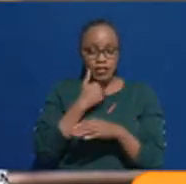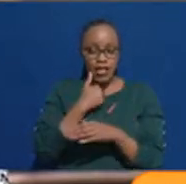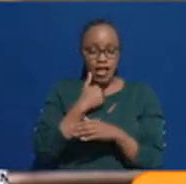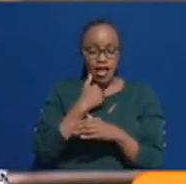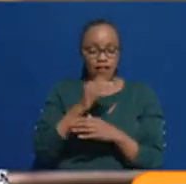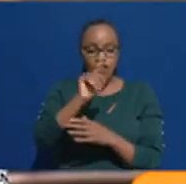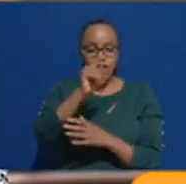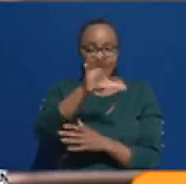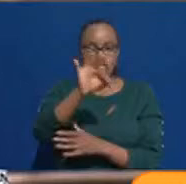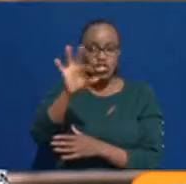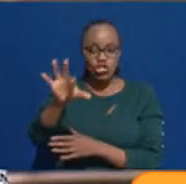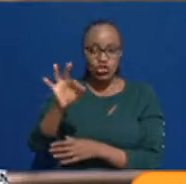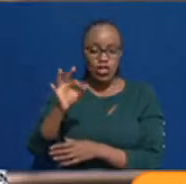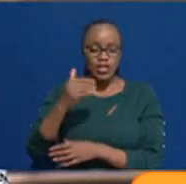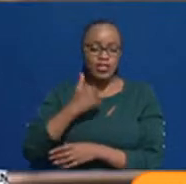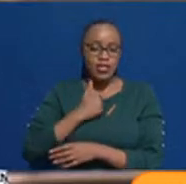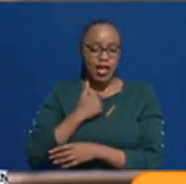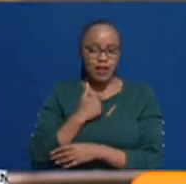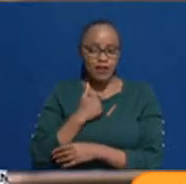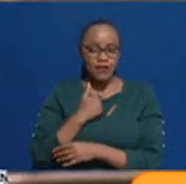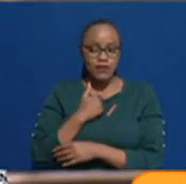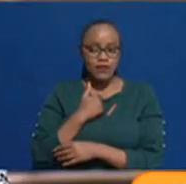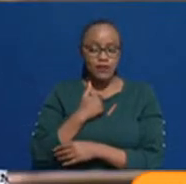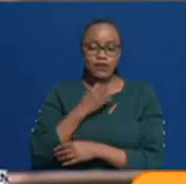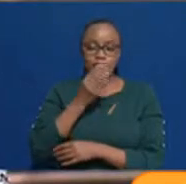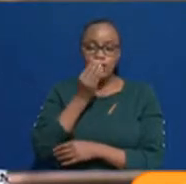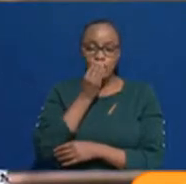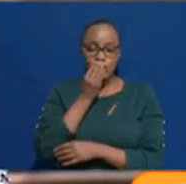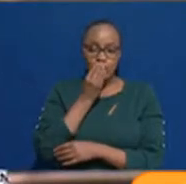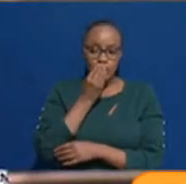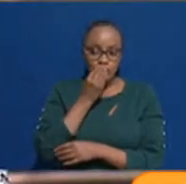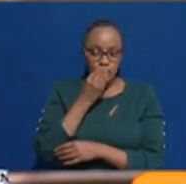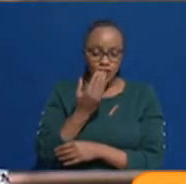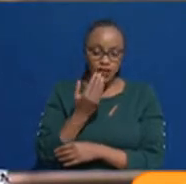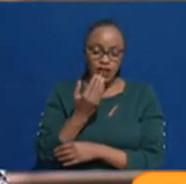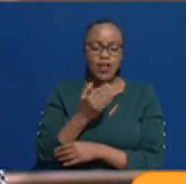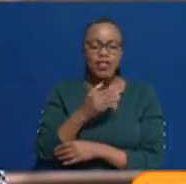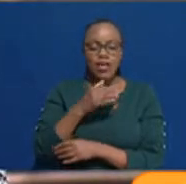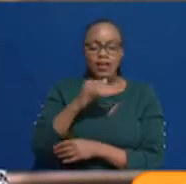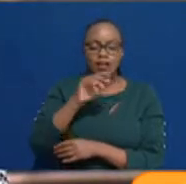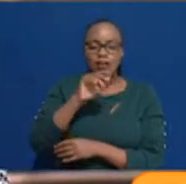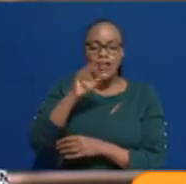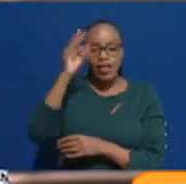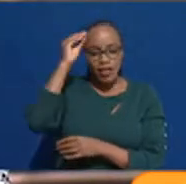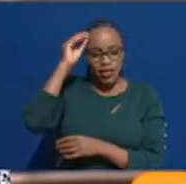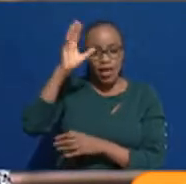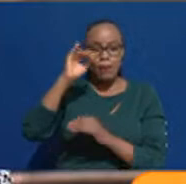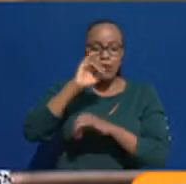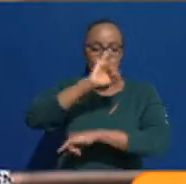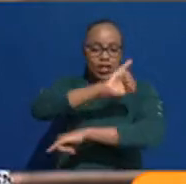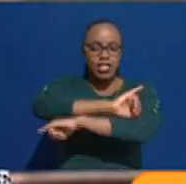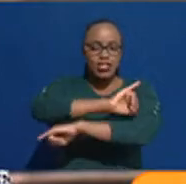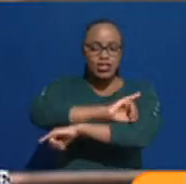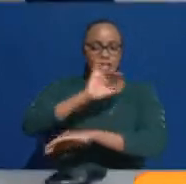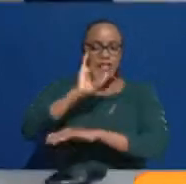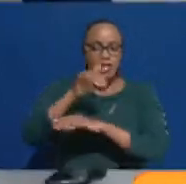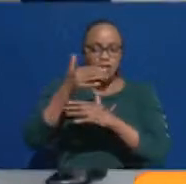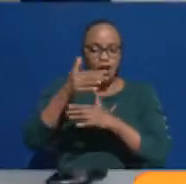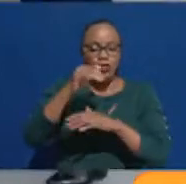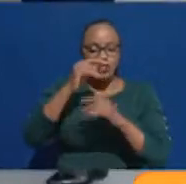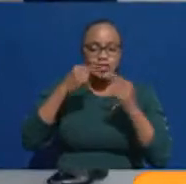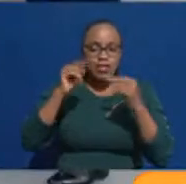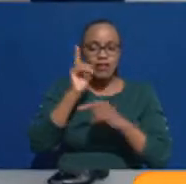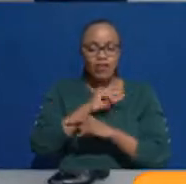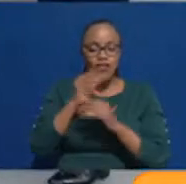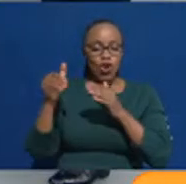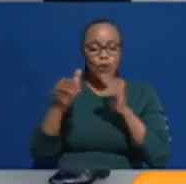first choice as nutrition at Kiambu Institute. So it automatically takes you there. She still